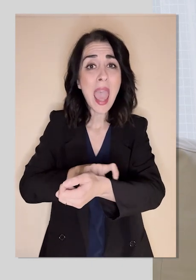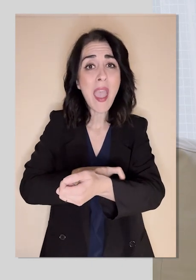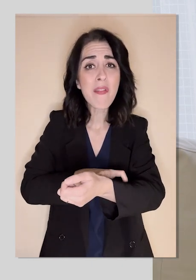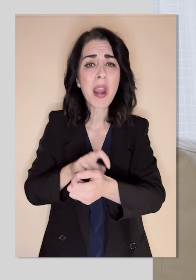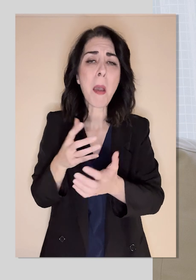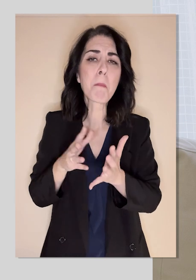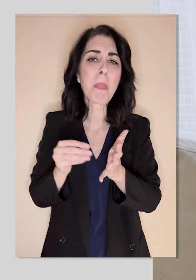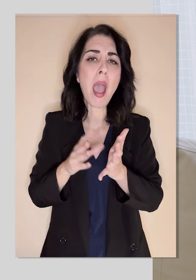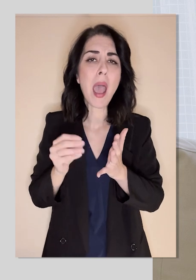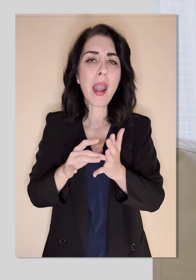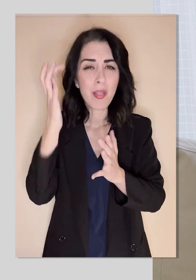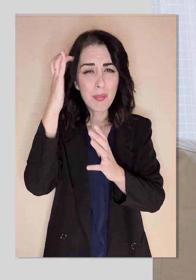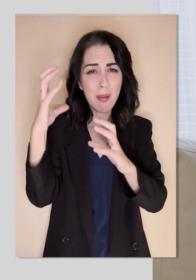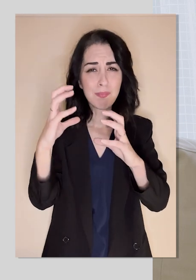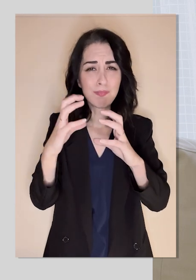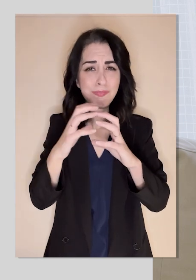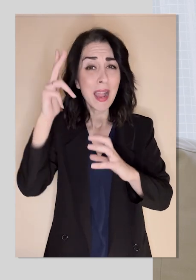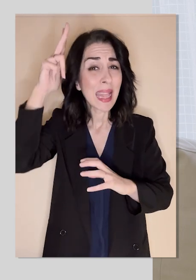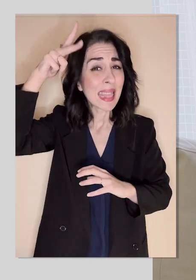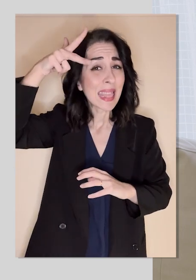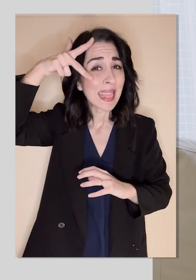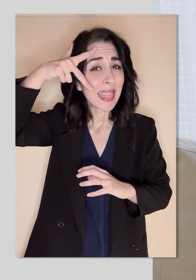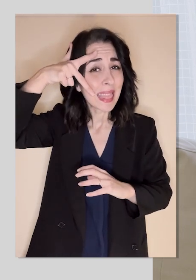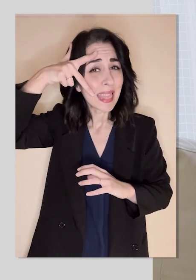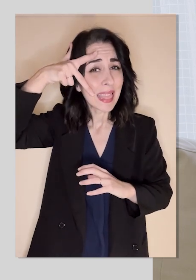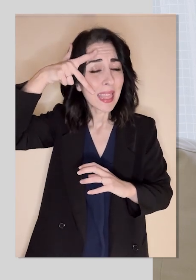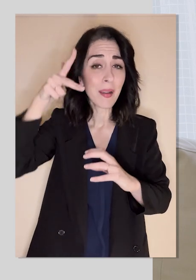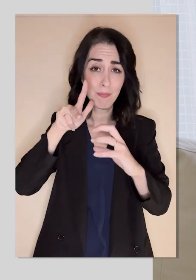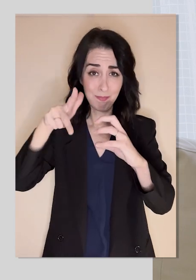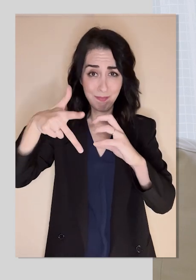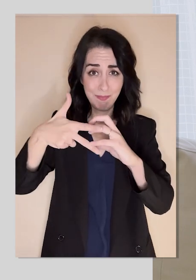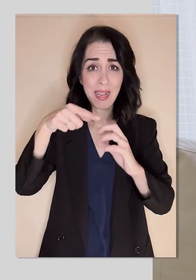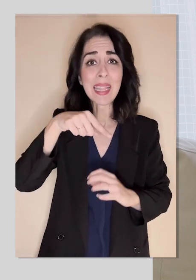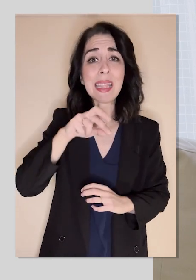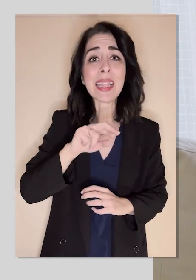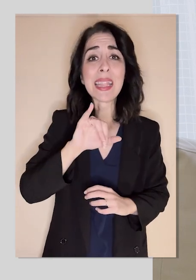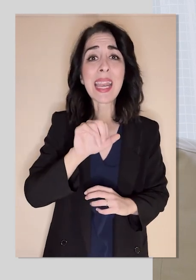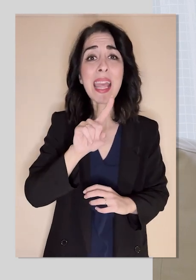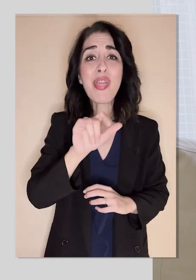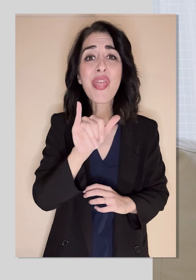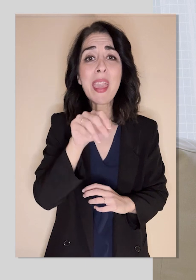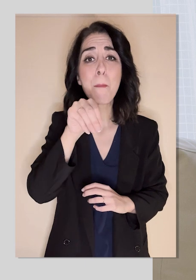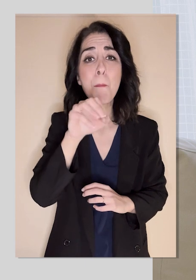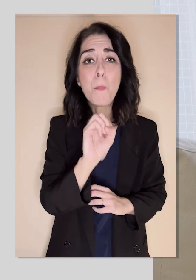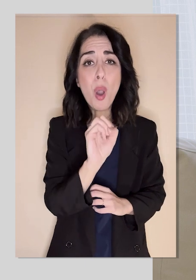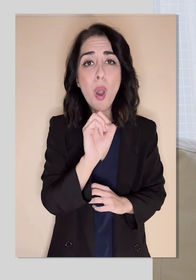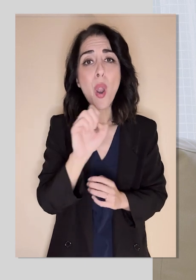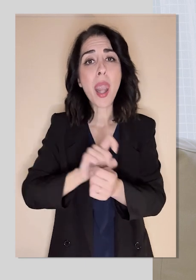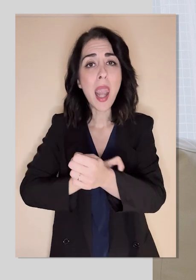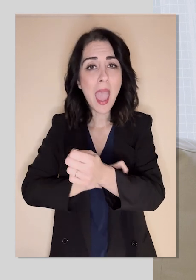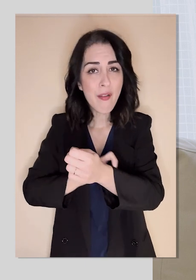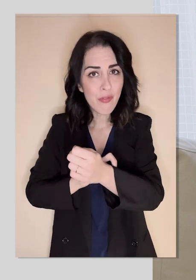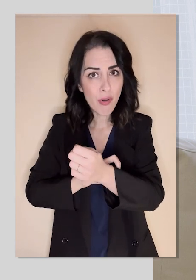nerve is one that's very important in migraine. But we don't really know, is it just